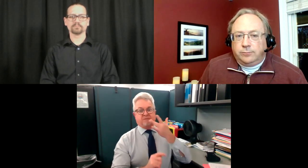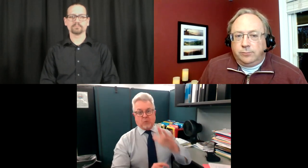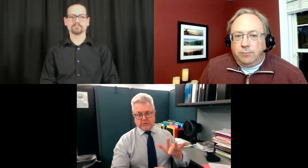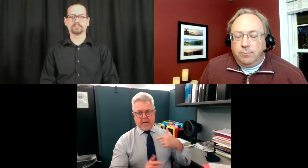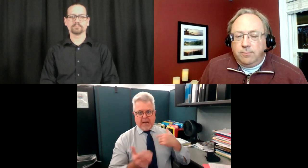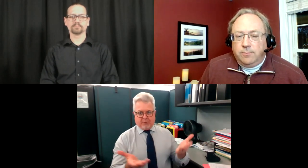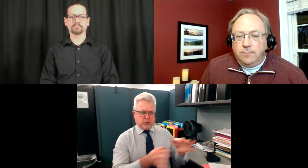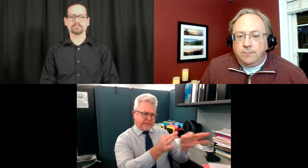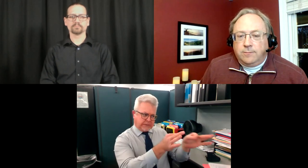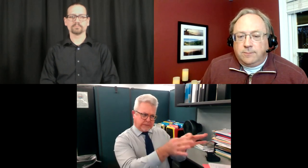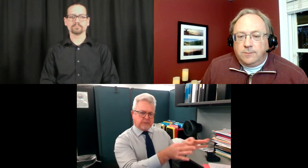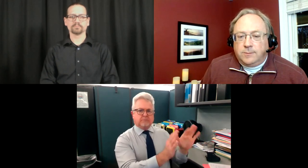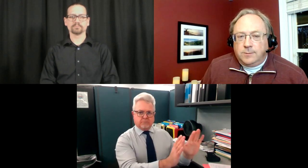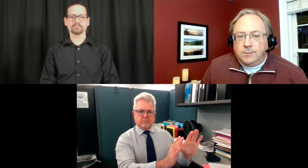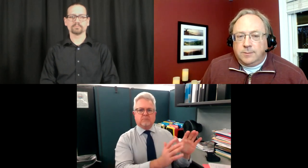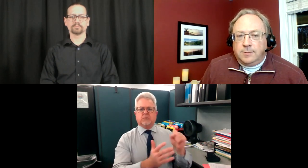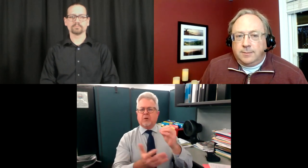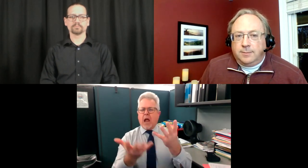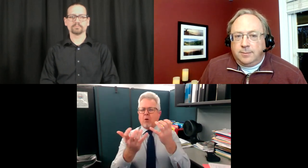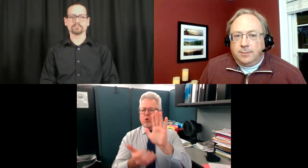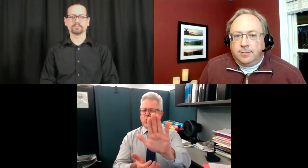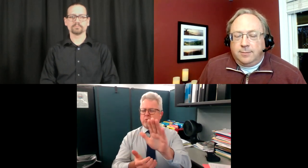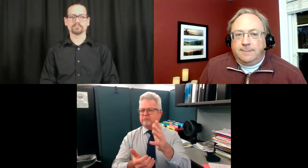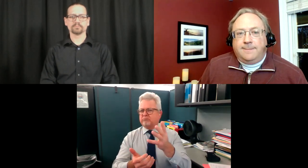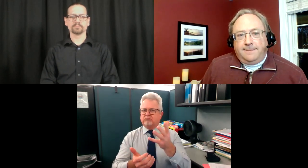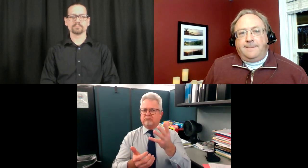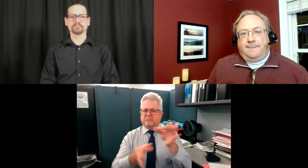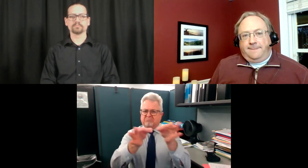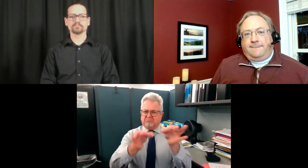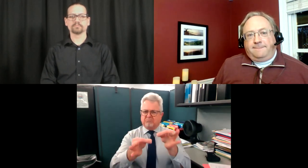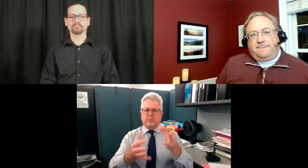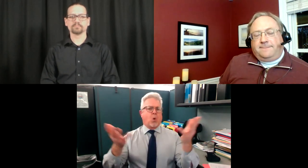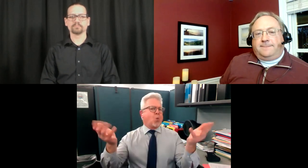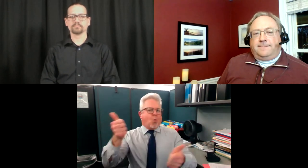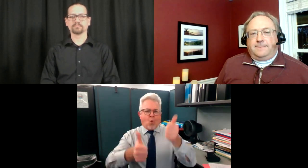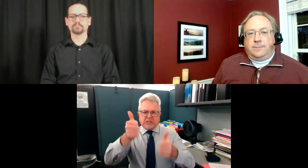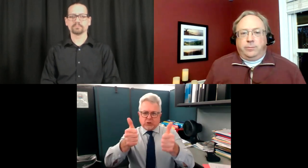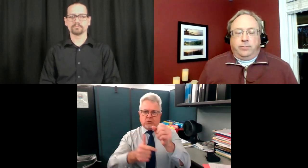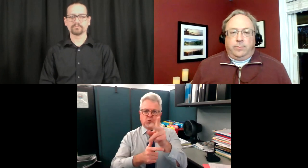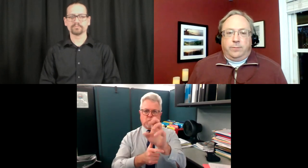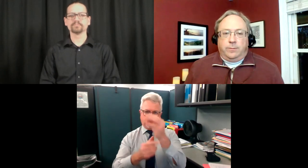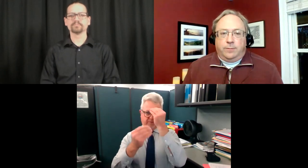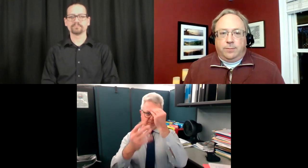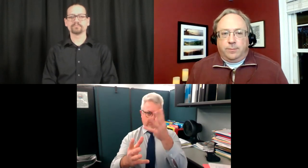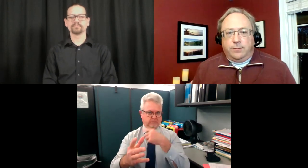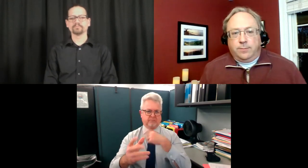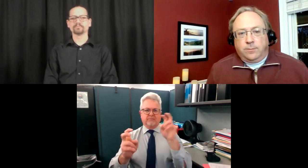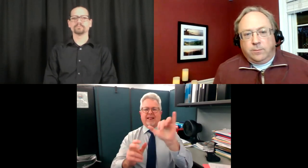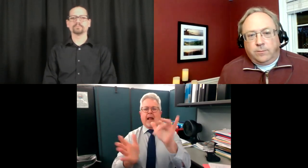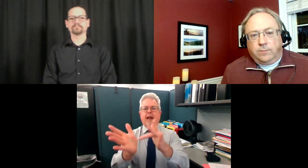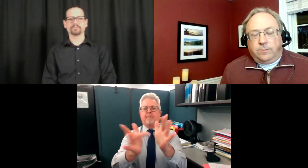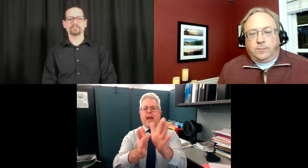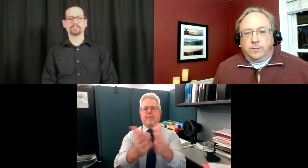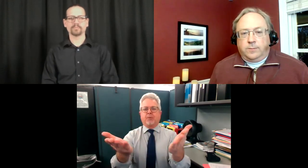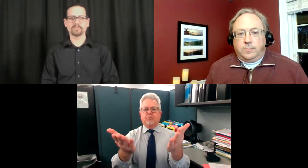well somebody told me this this is hearsay word of mouth so as a professional person in the healthcare system what